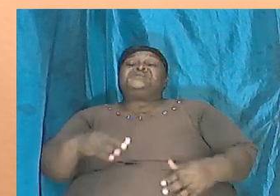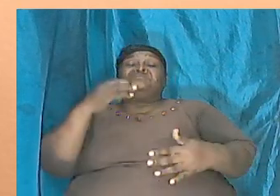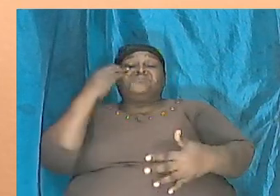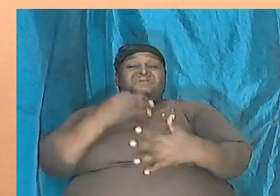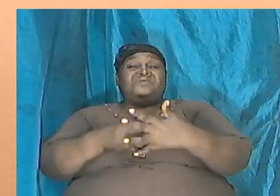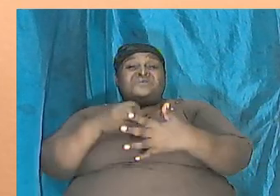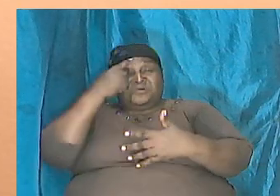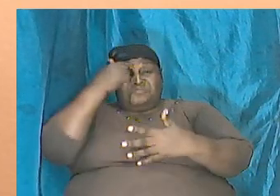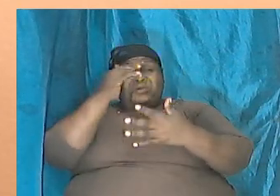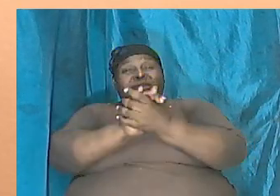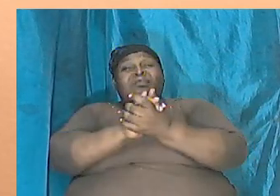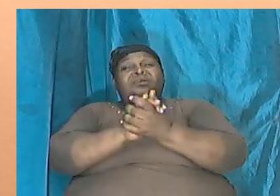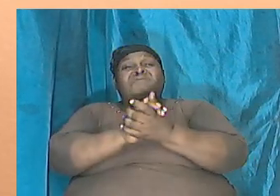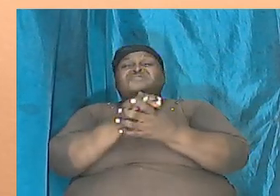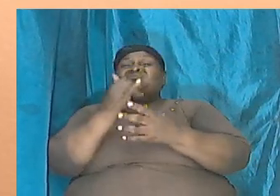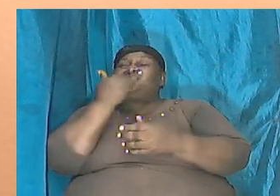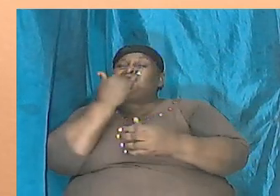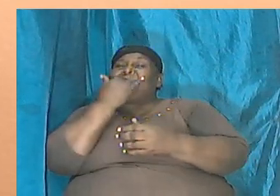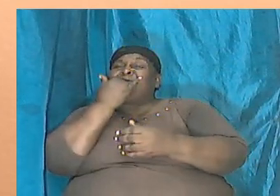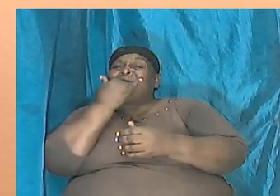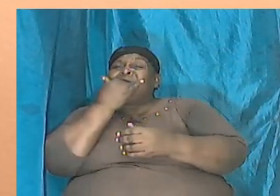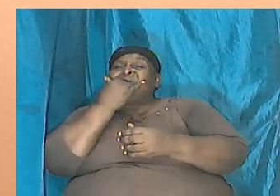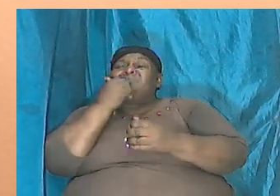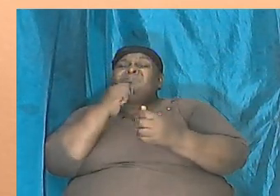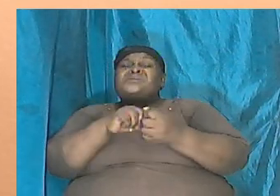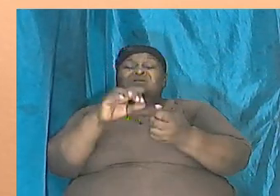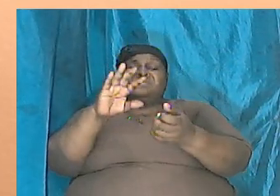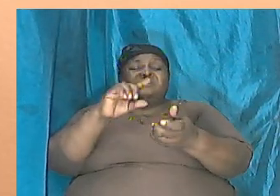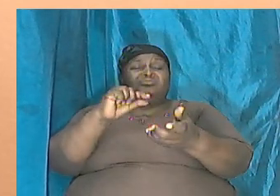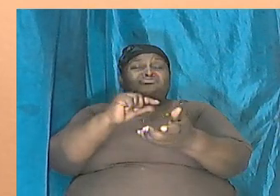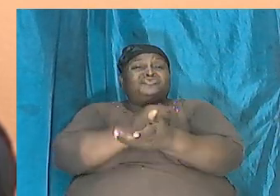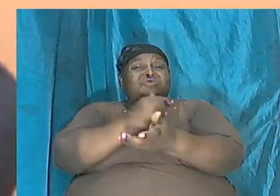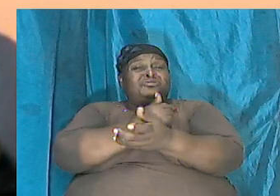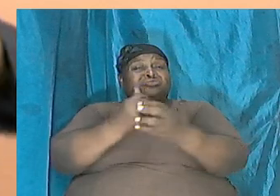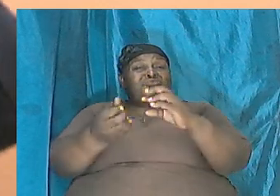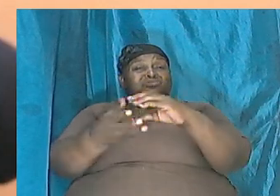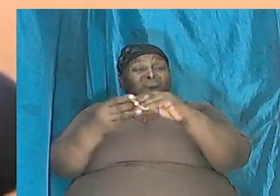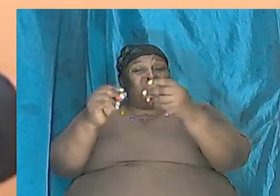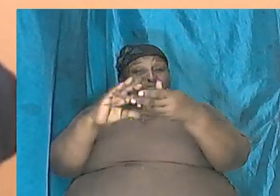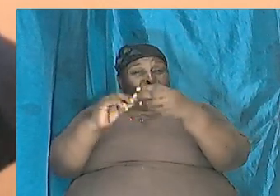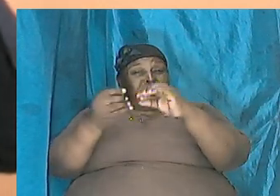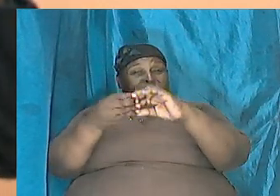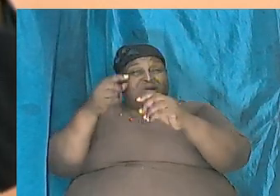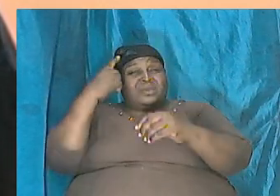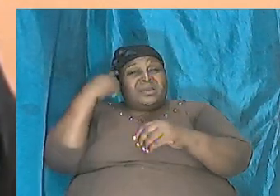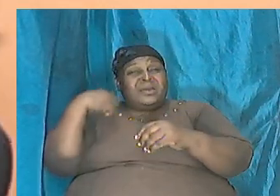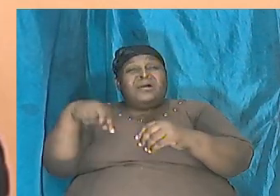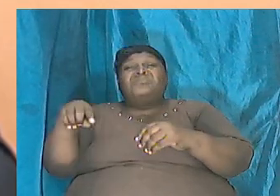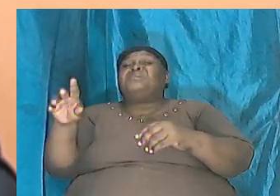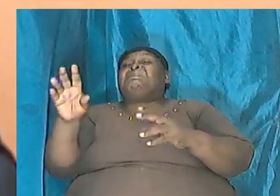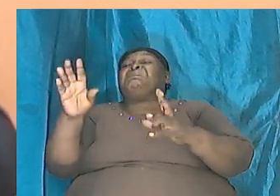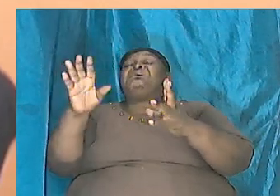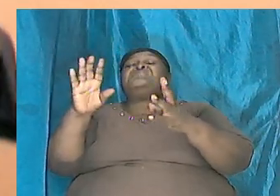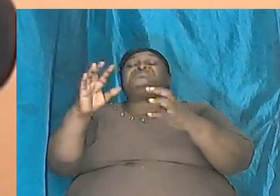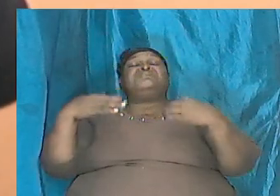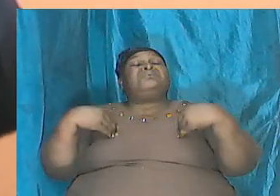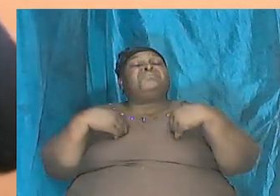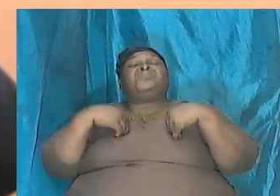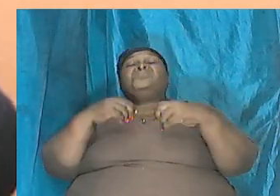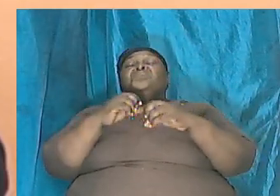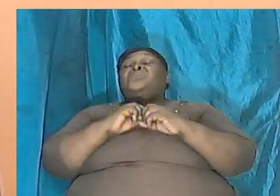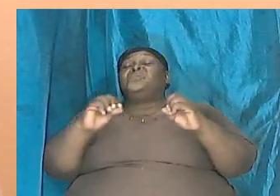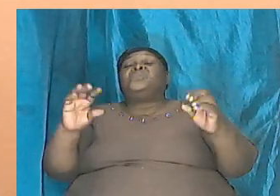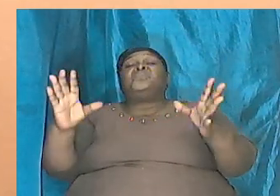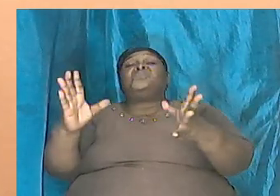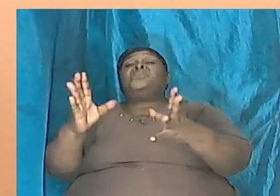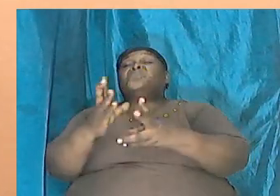something was wrong with the description and the Genesis story about the ark because the animals couldn't hold because they would have been too